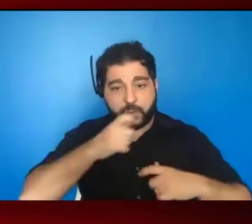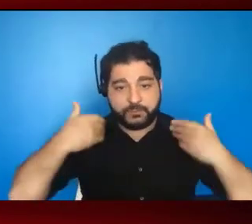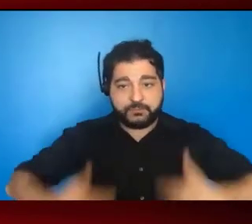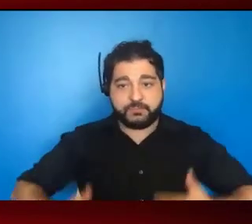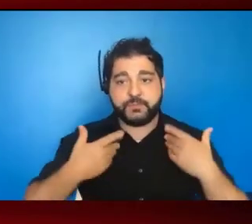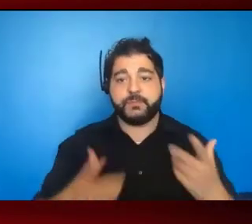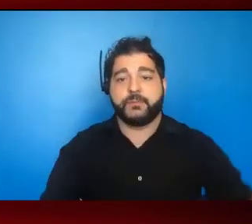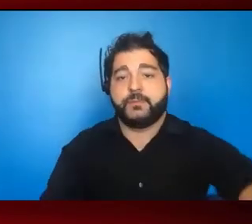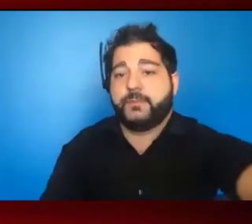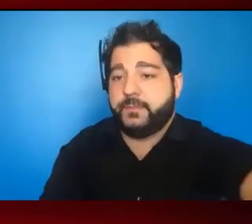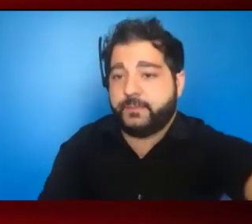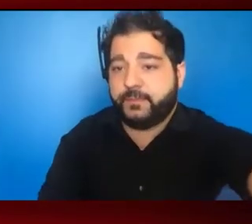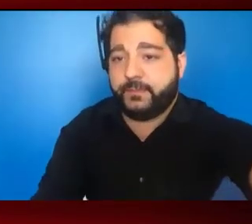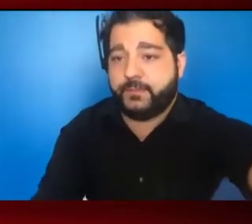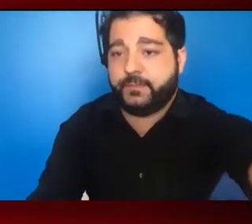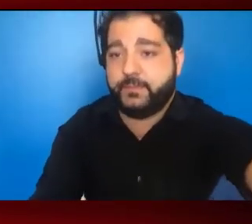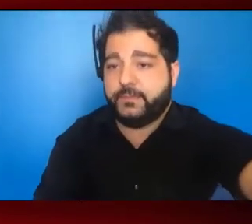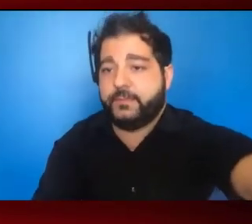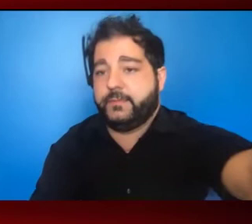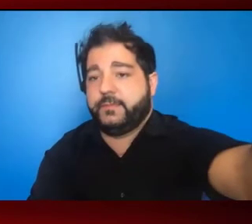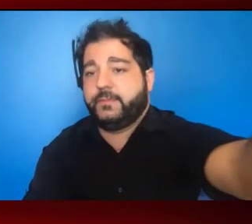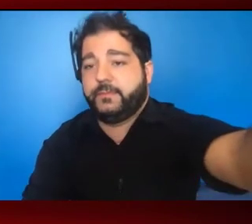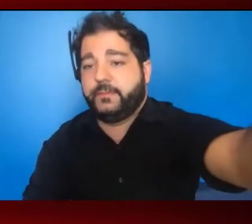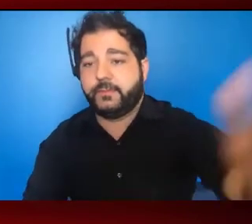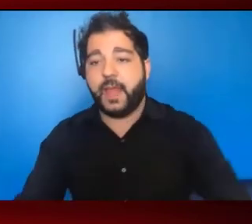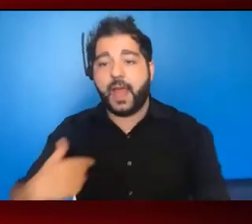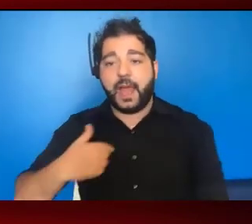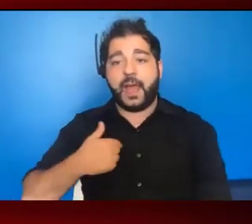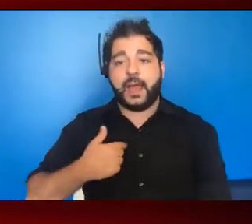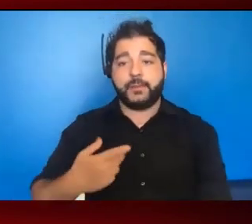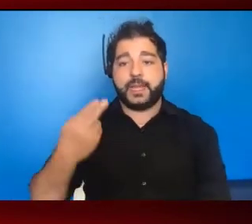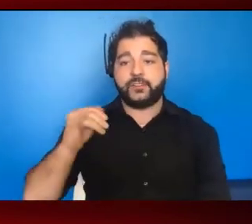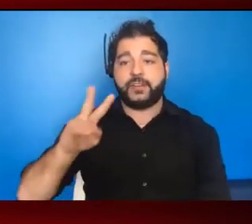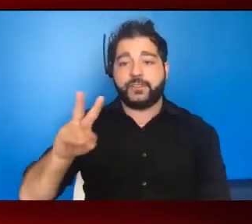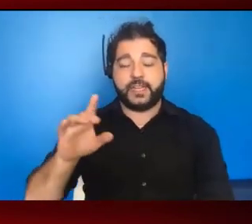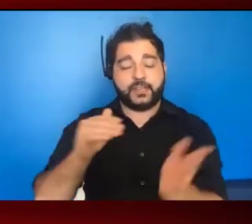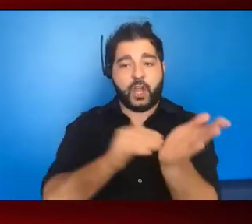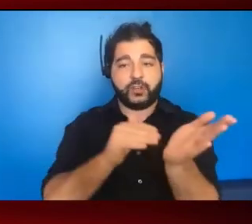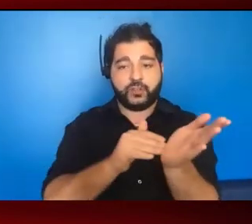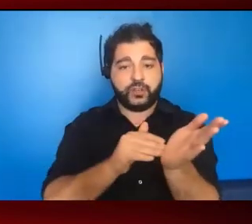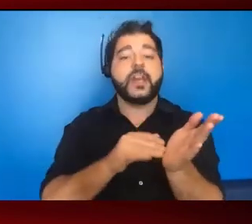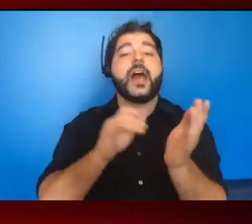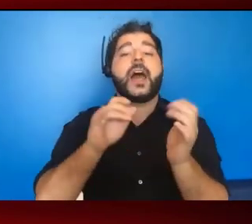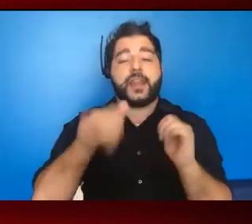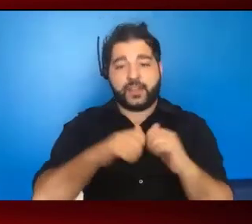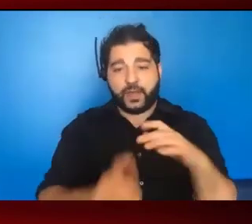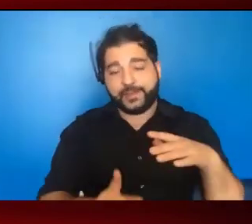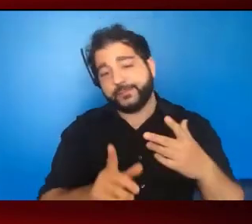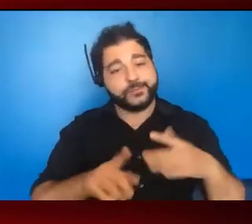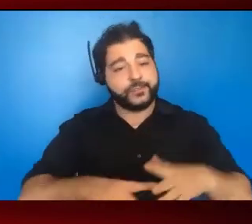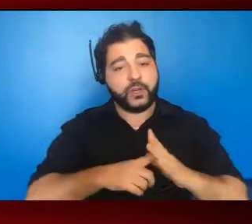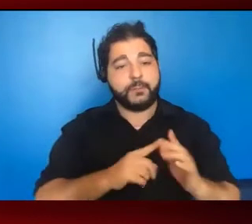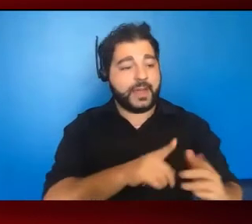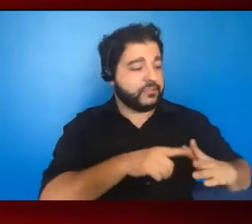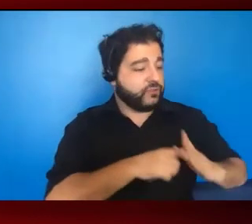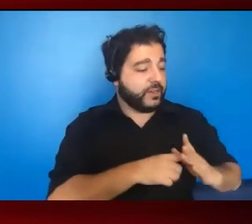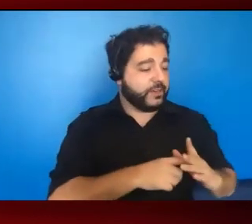myself. My name is Dimitri and I am an HIV doctor. That's how I came up. But I really started from